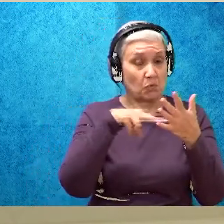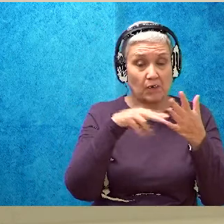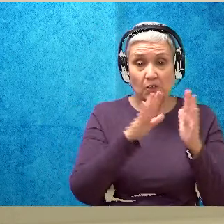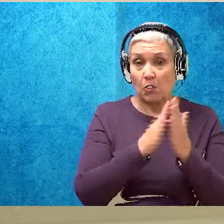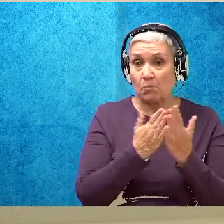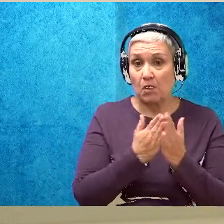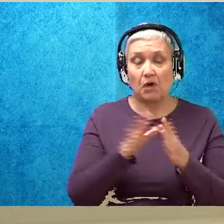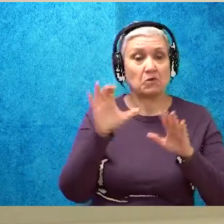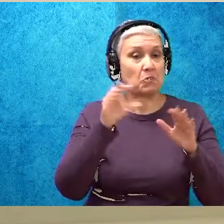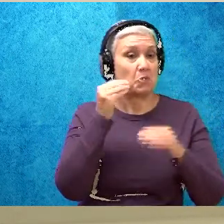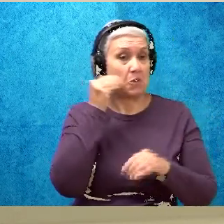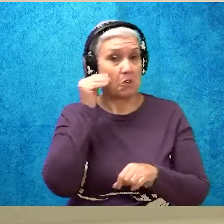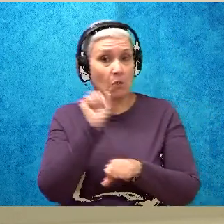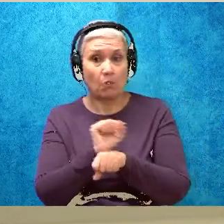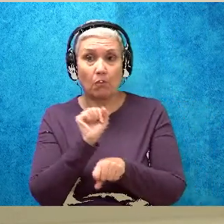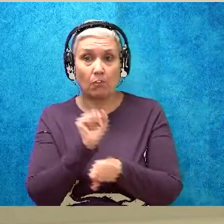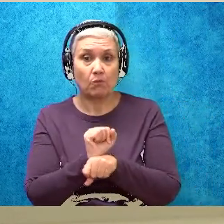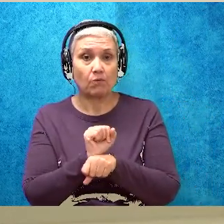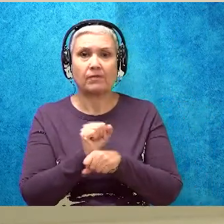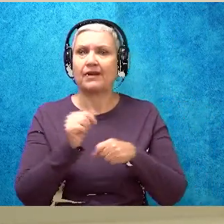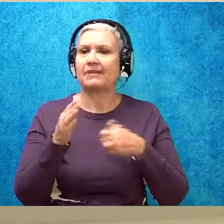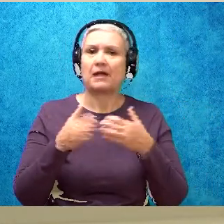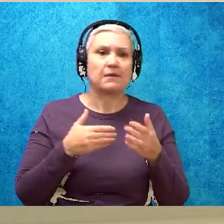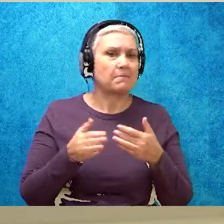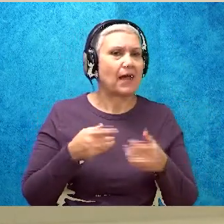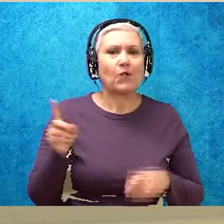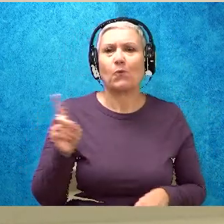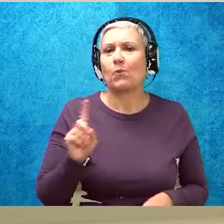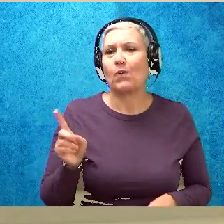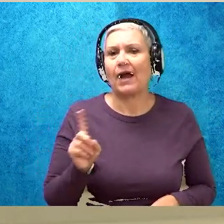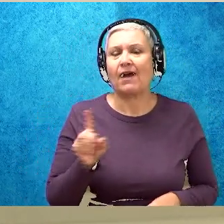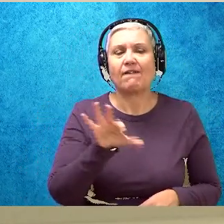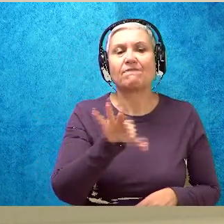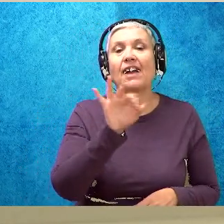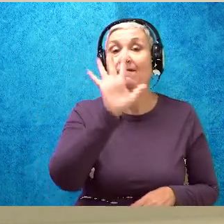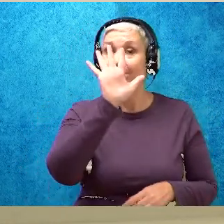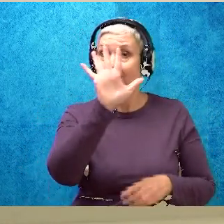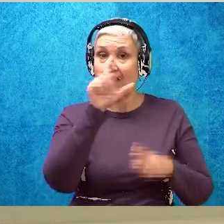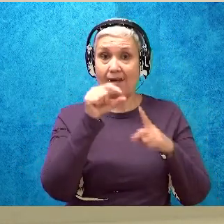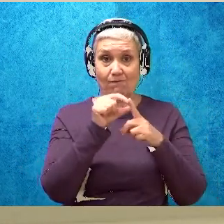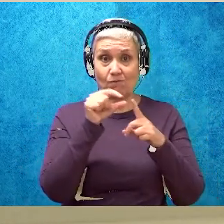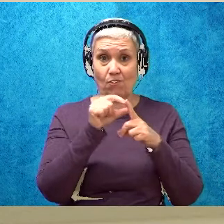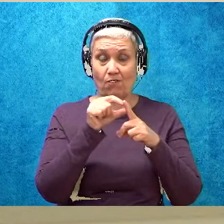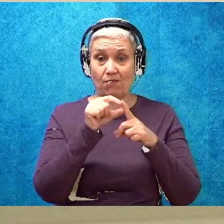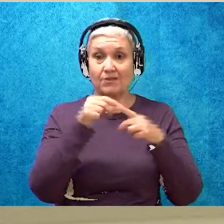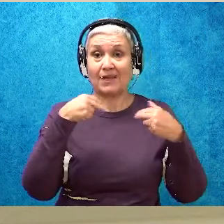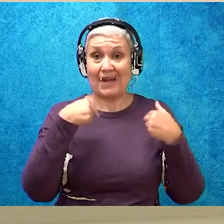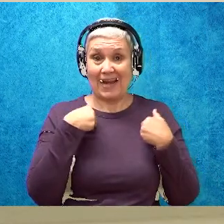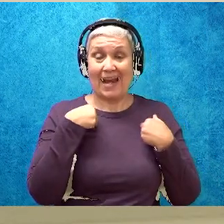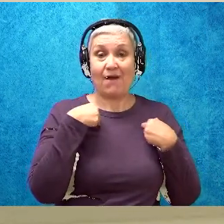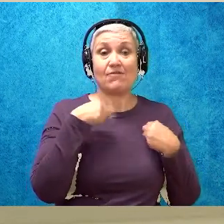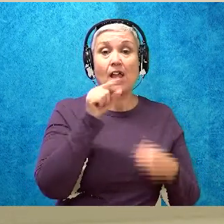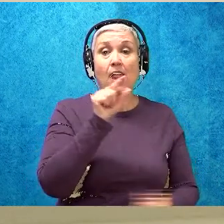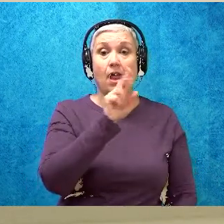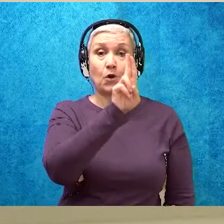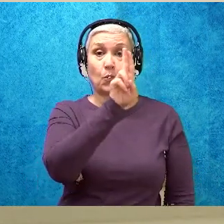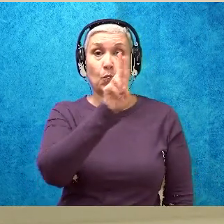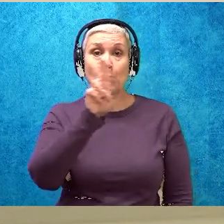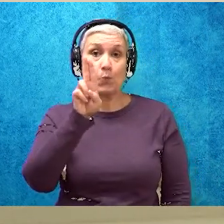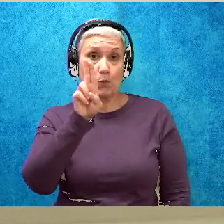reading your books, you're doing your homework. However, wherever, find those five words, write them, make